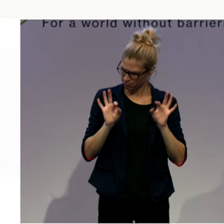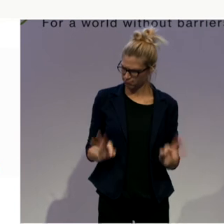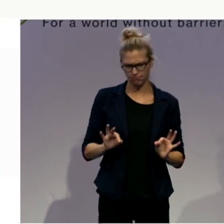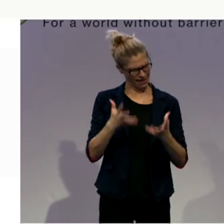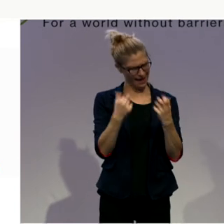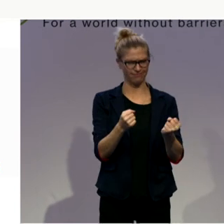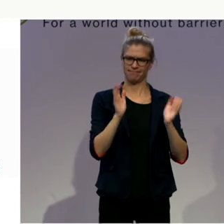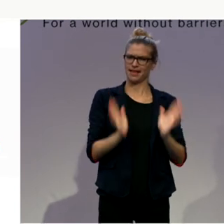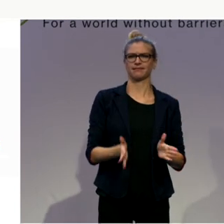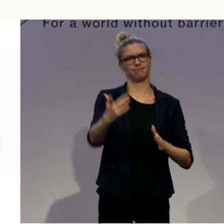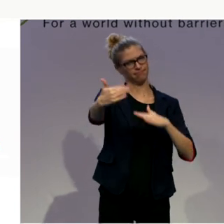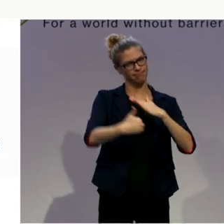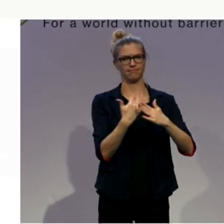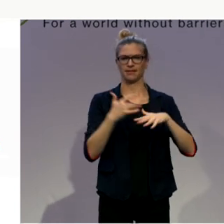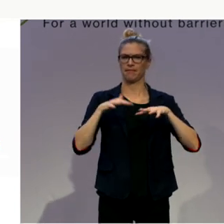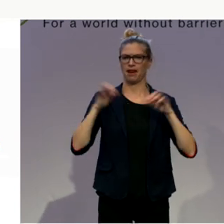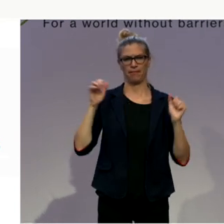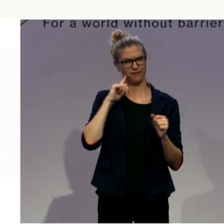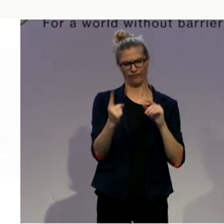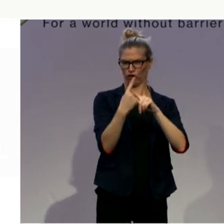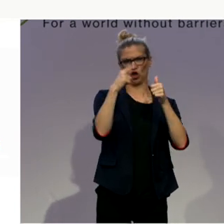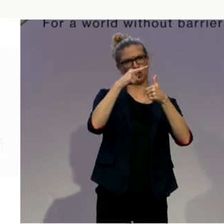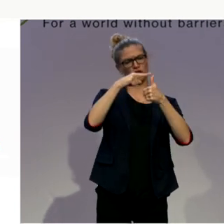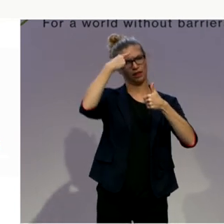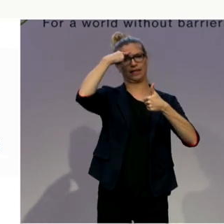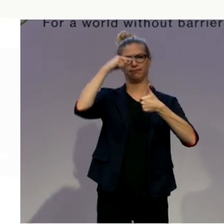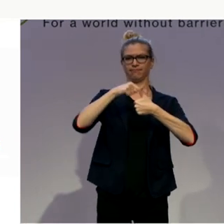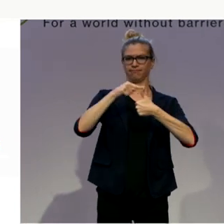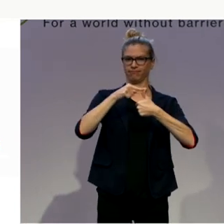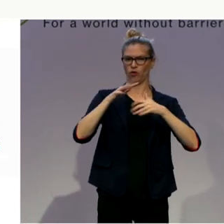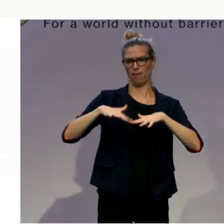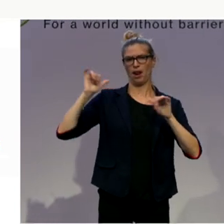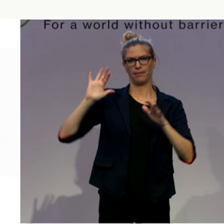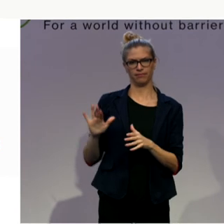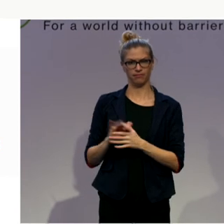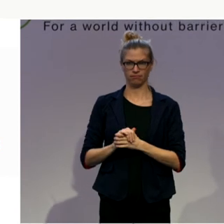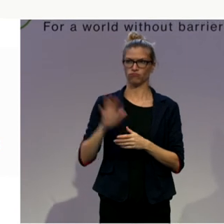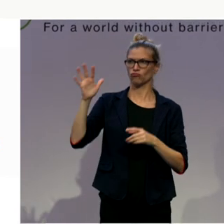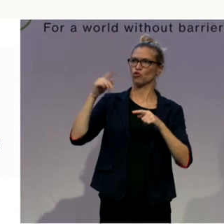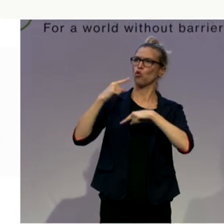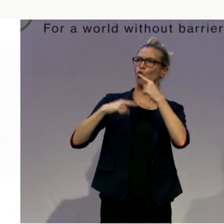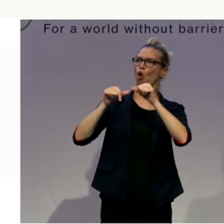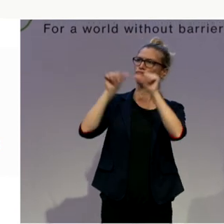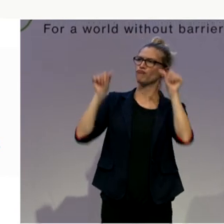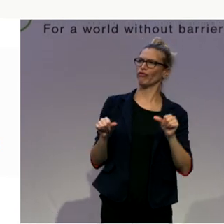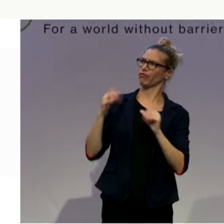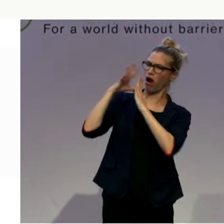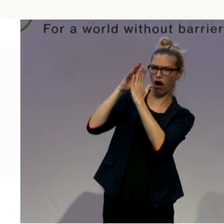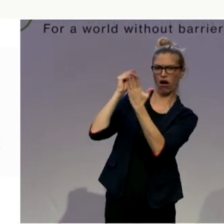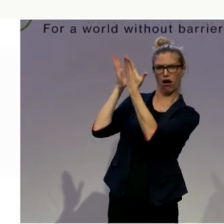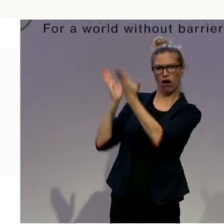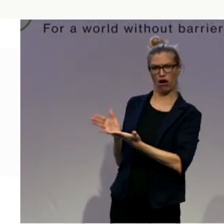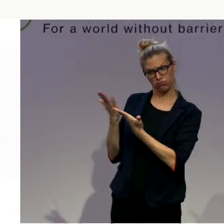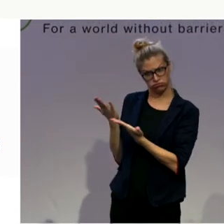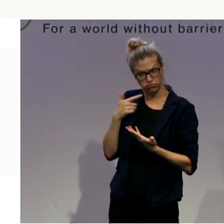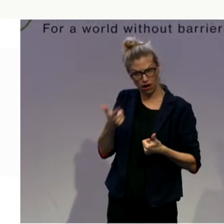First, because parliament is a role model, laws are made here. Second, because